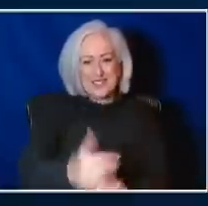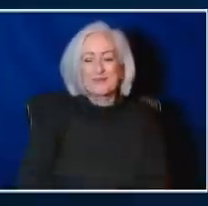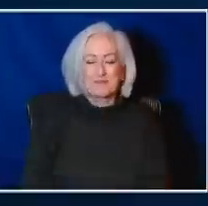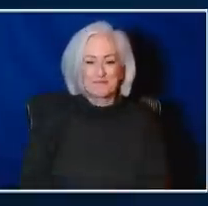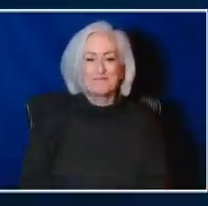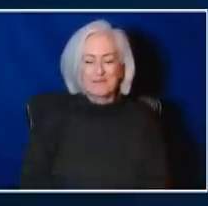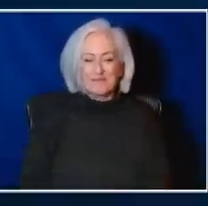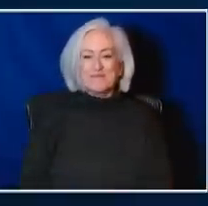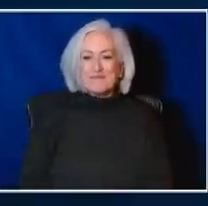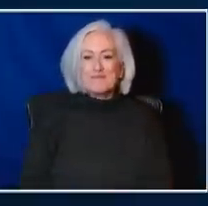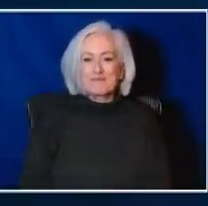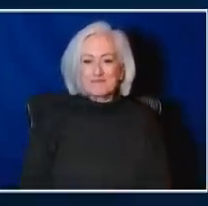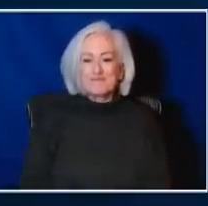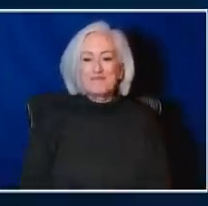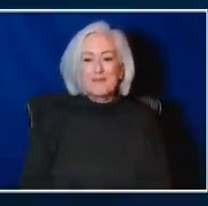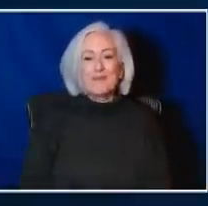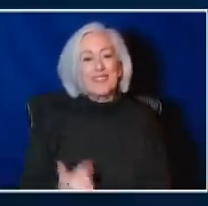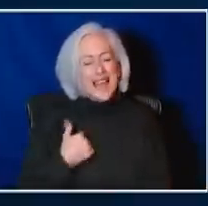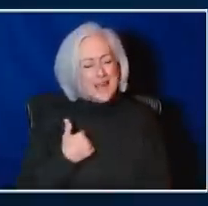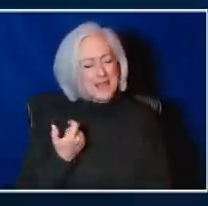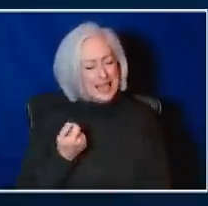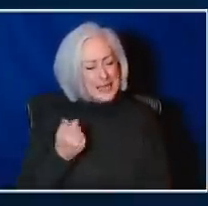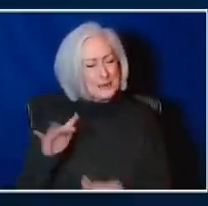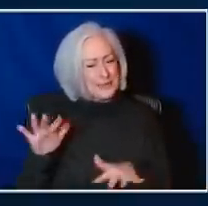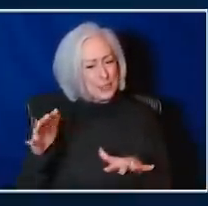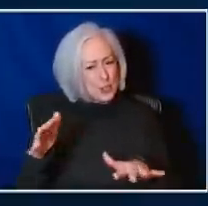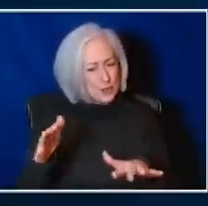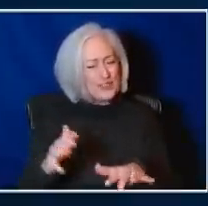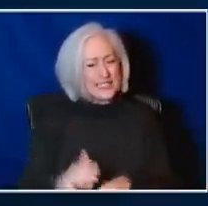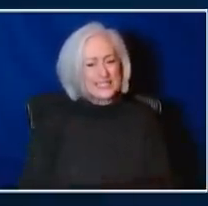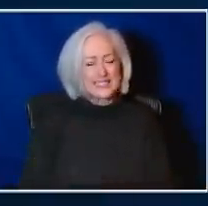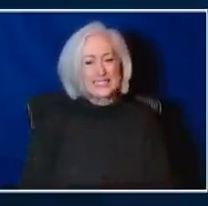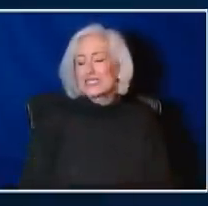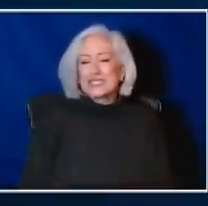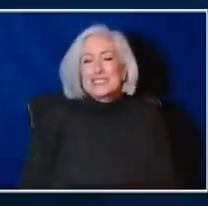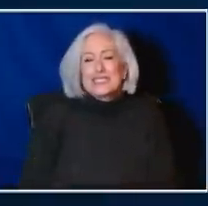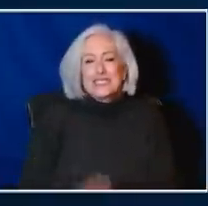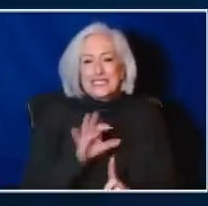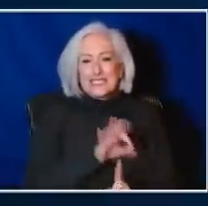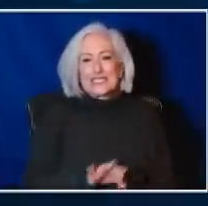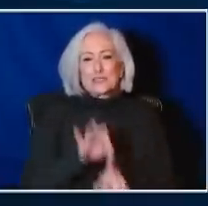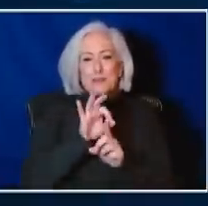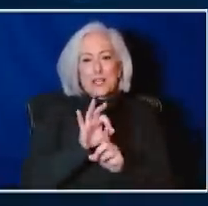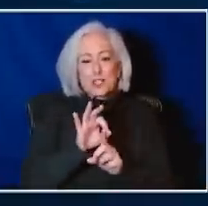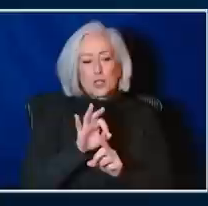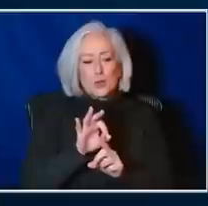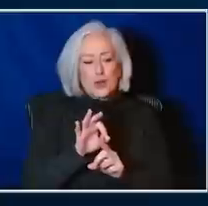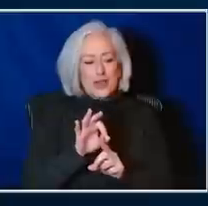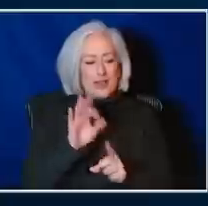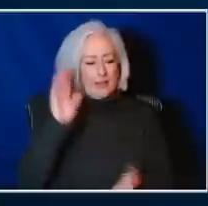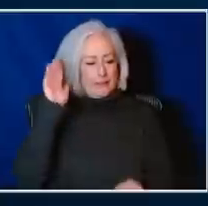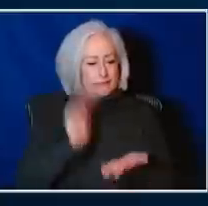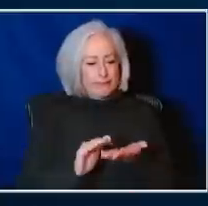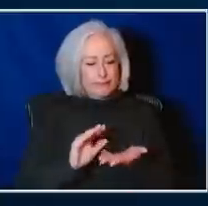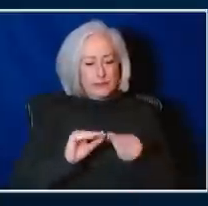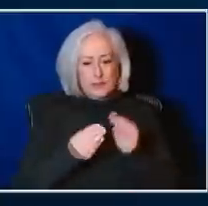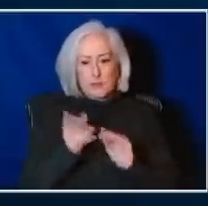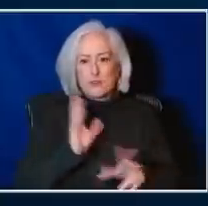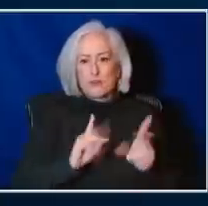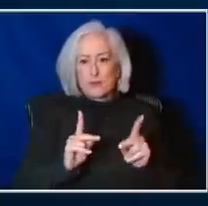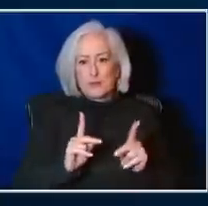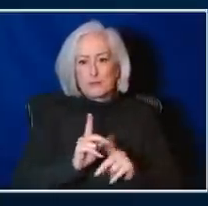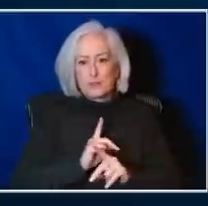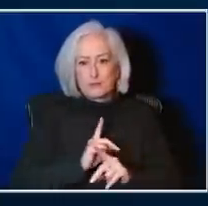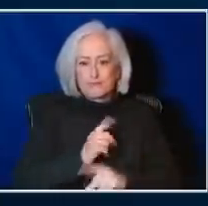Yeah, I'm getting a little nervous here and I'm a little especially with the lower rates of vaccination. So are patients in nursing homes that